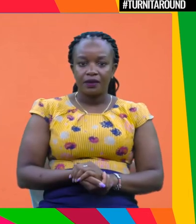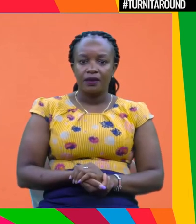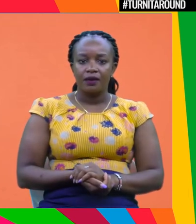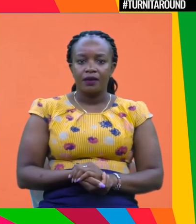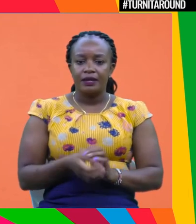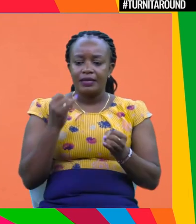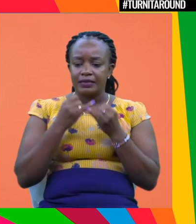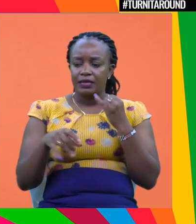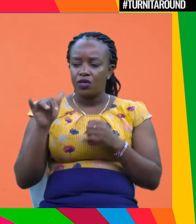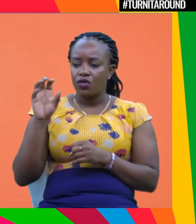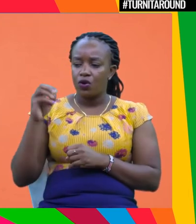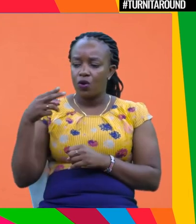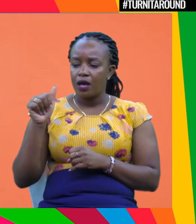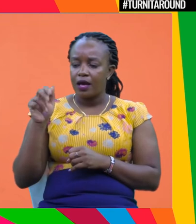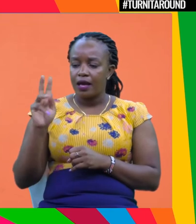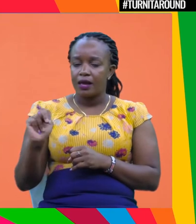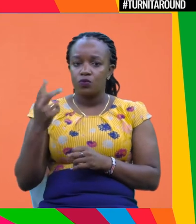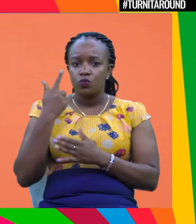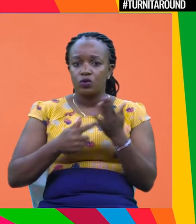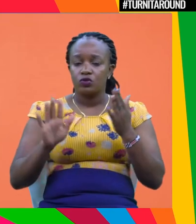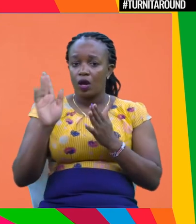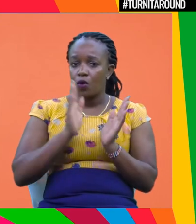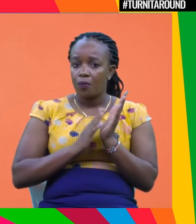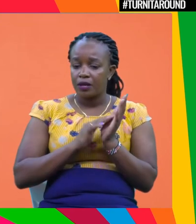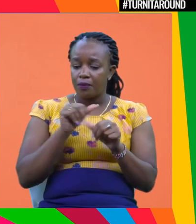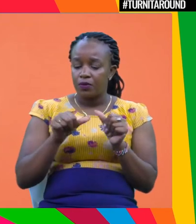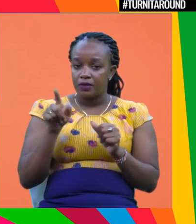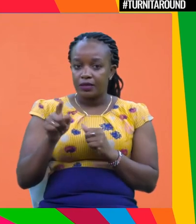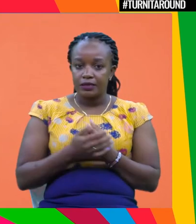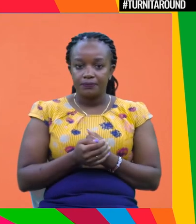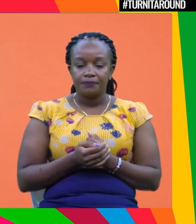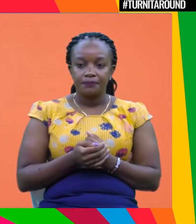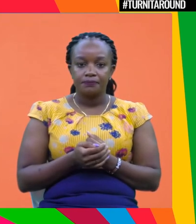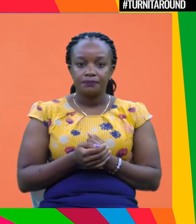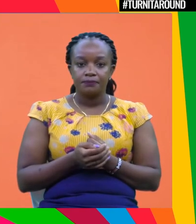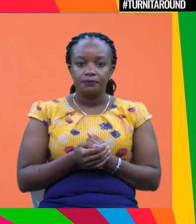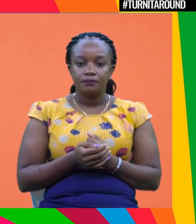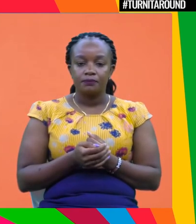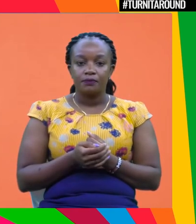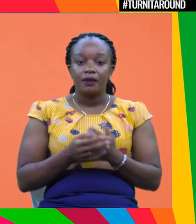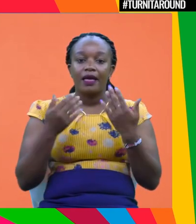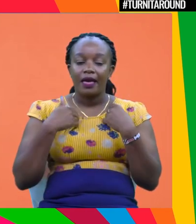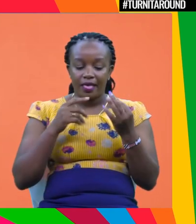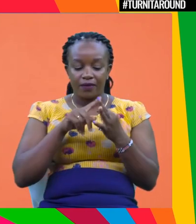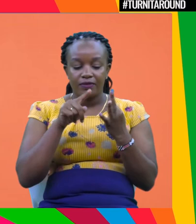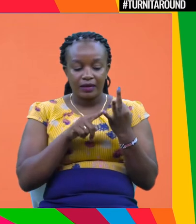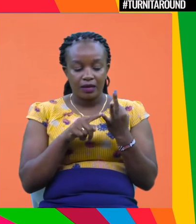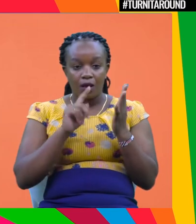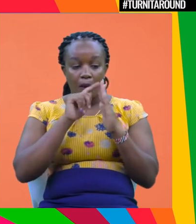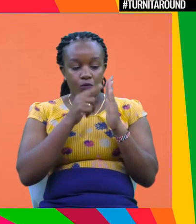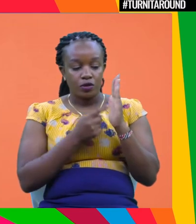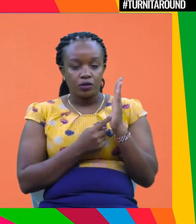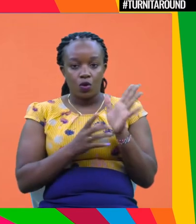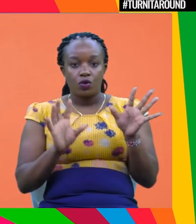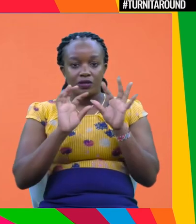Lastly, Johan, what's your comment about this? Yeah, I would like to make three points in connection to